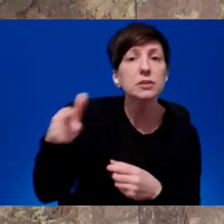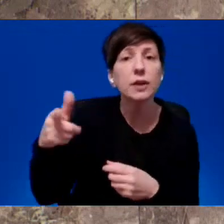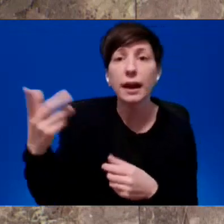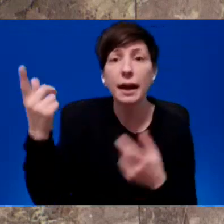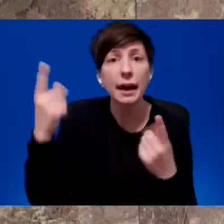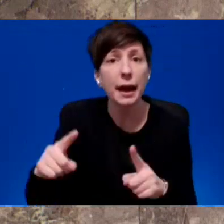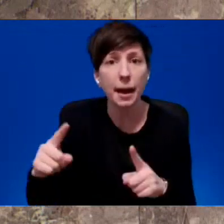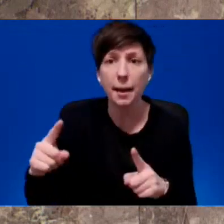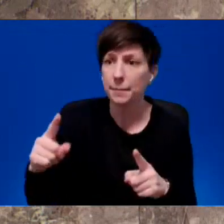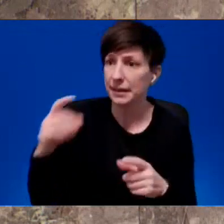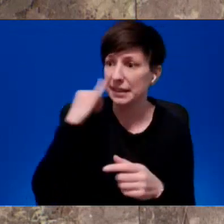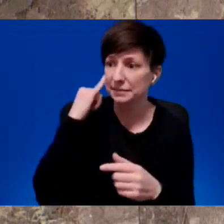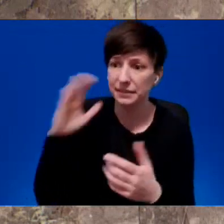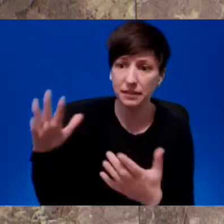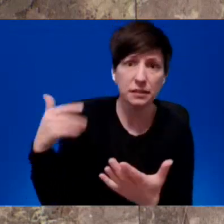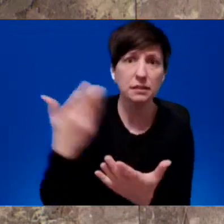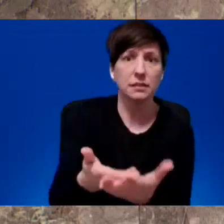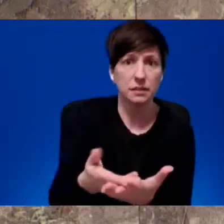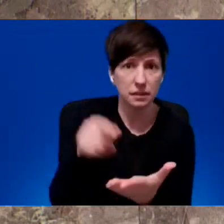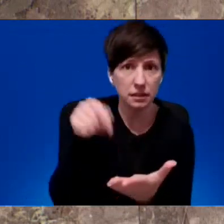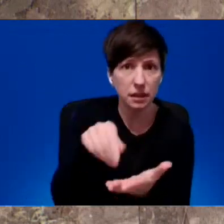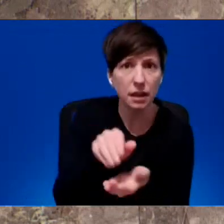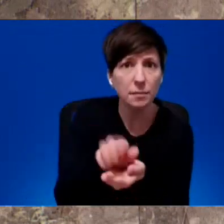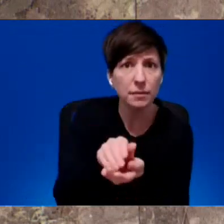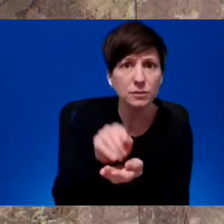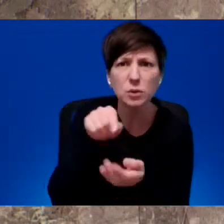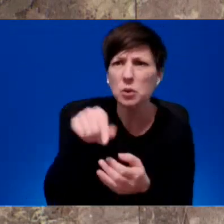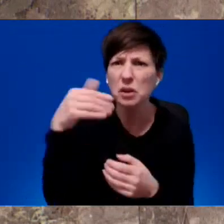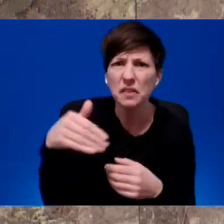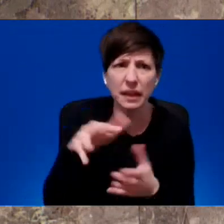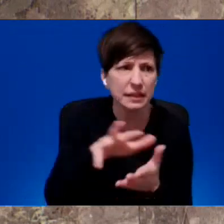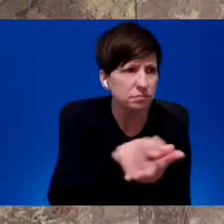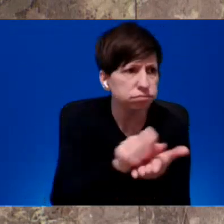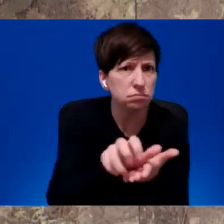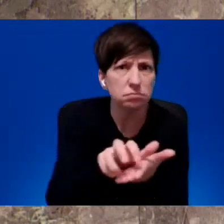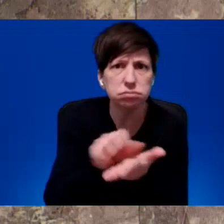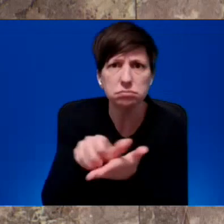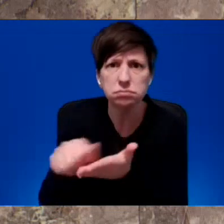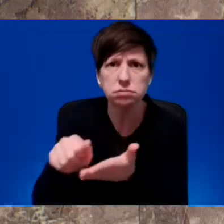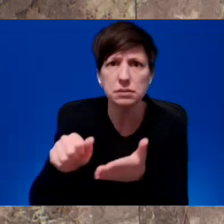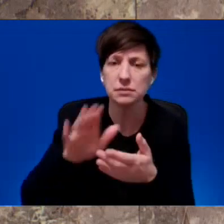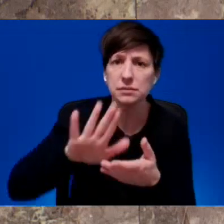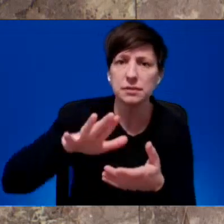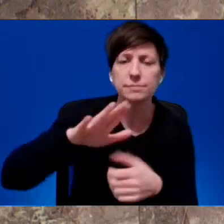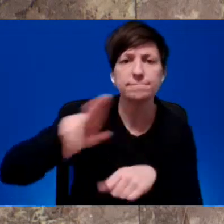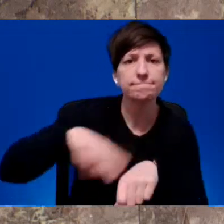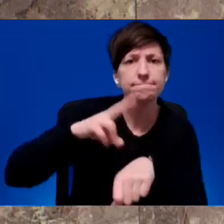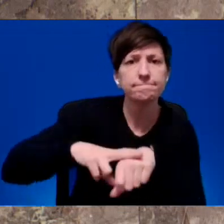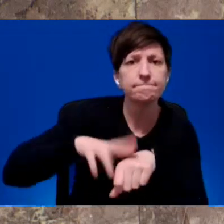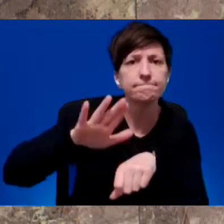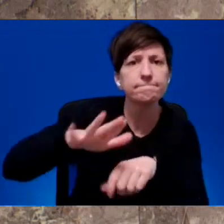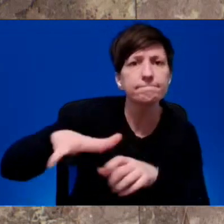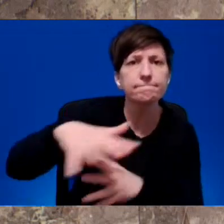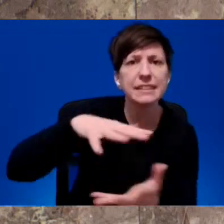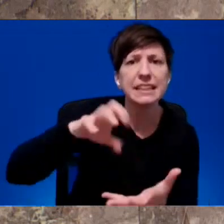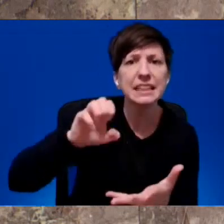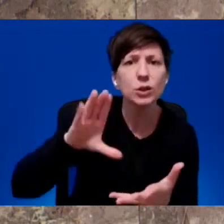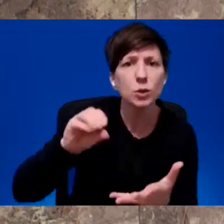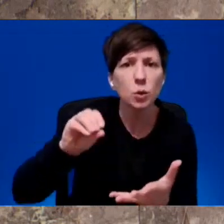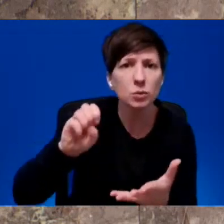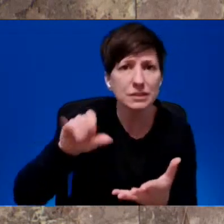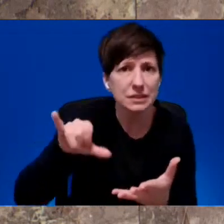catastrophic. These organisms relentlessly damage ecosystems, disrupt natural food chains and cause severe